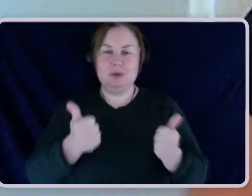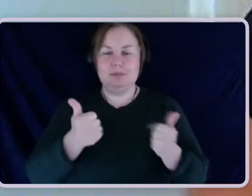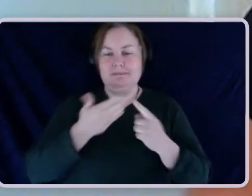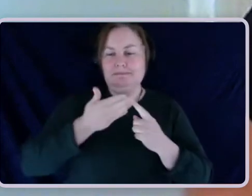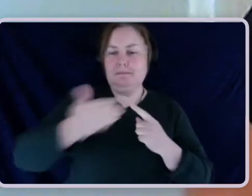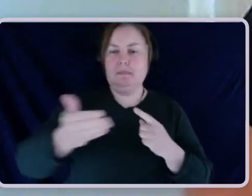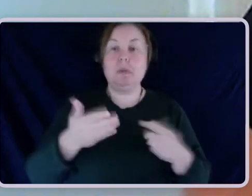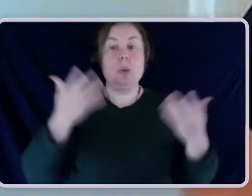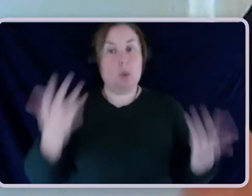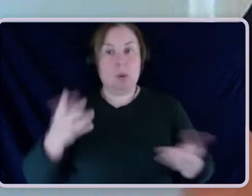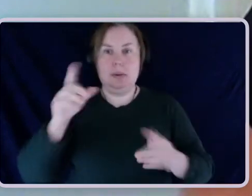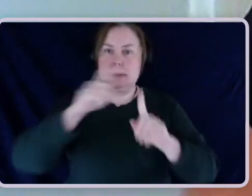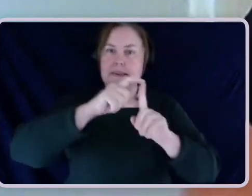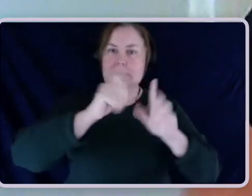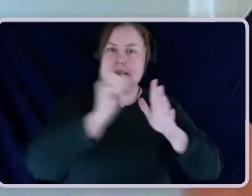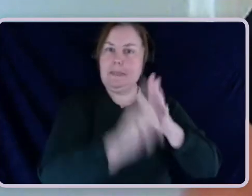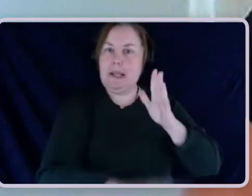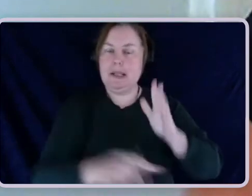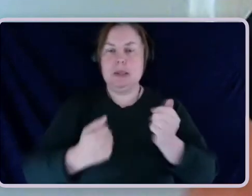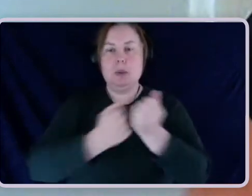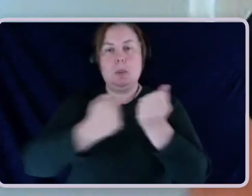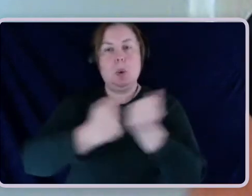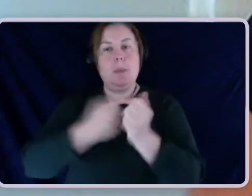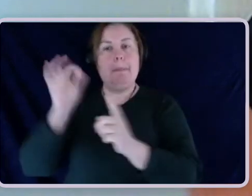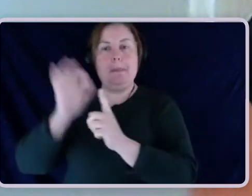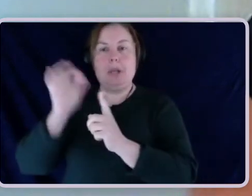We all know what a headache that can be to apply for.